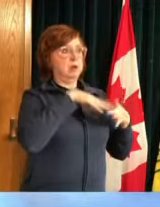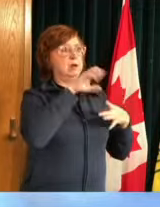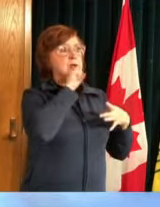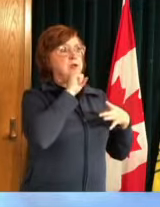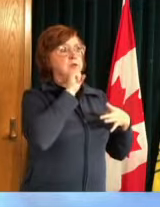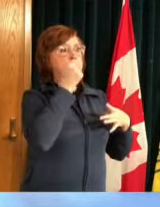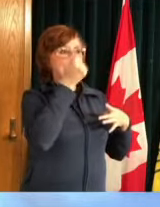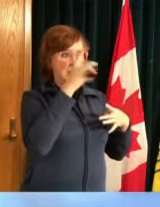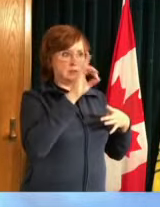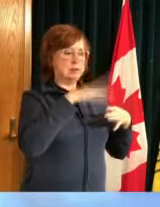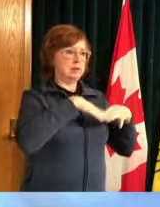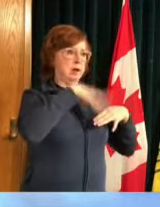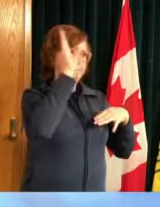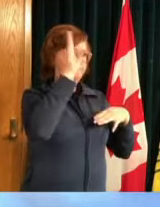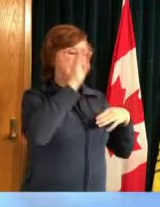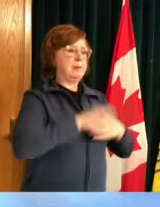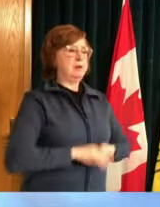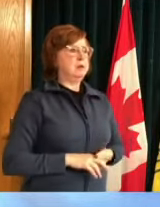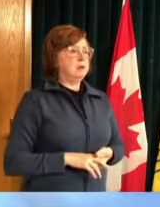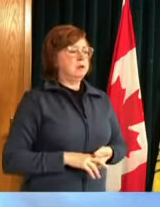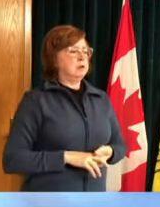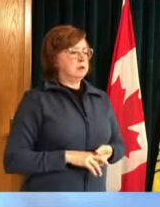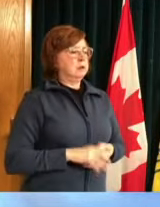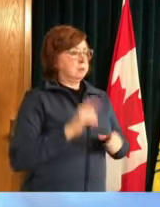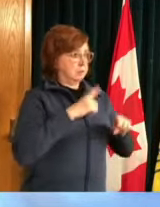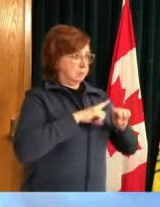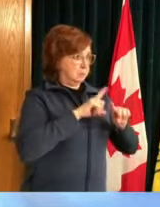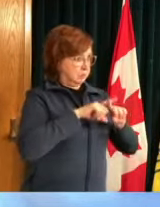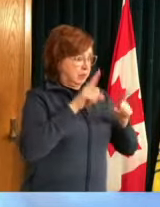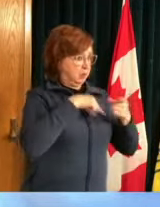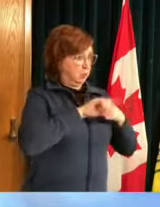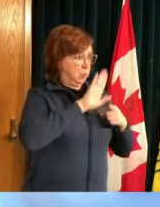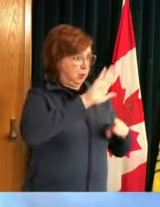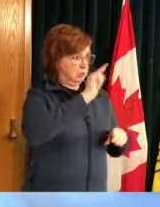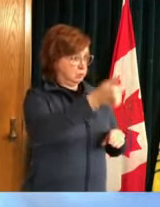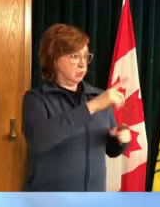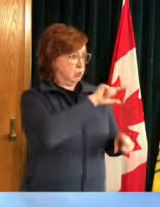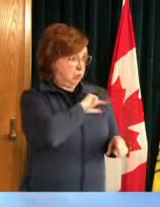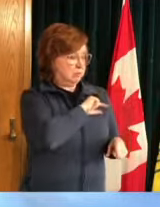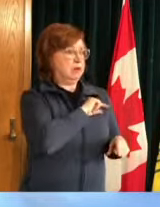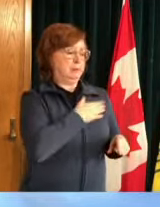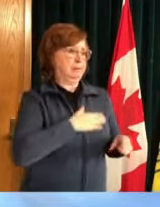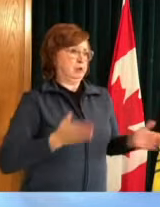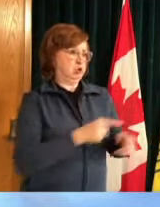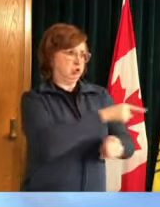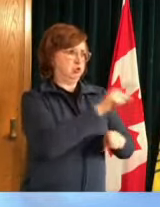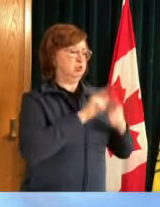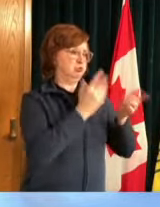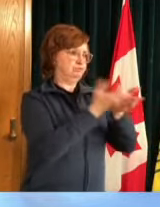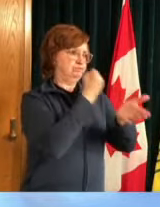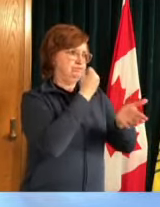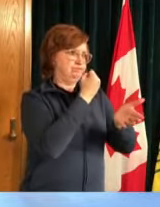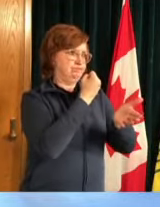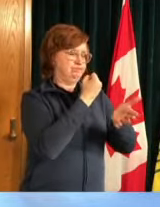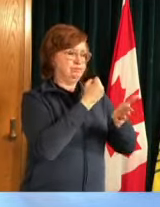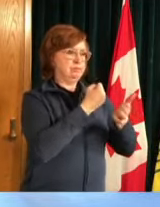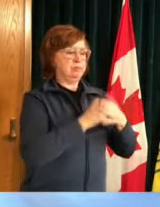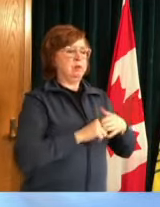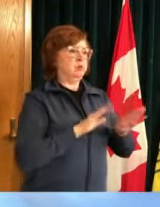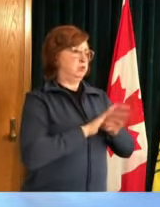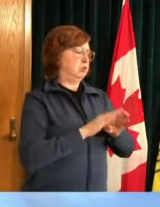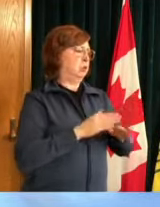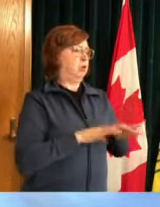available on that day at a clinic that they are at as early as possible we have seen dramatic impact